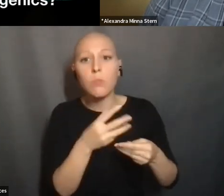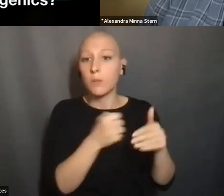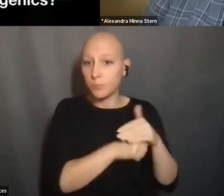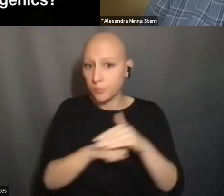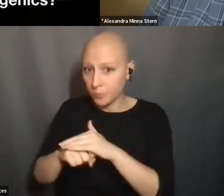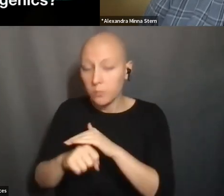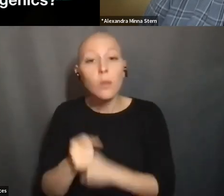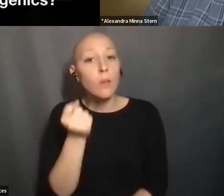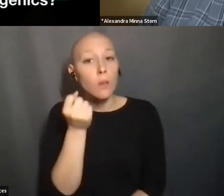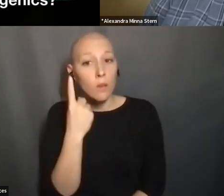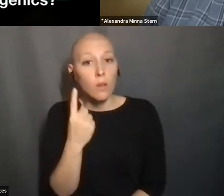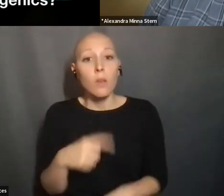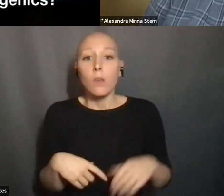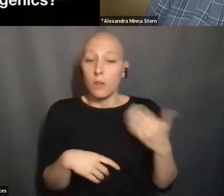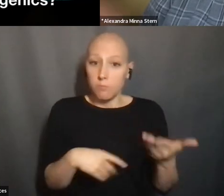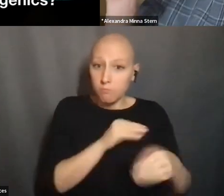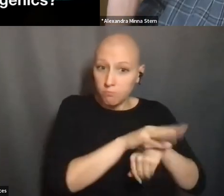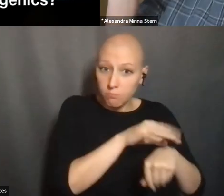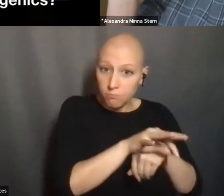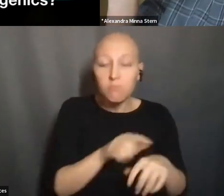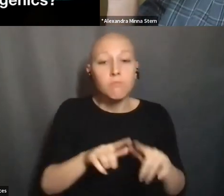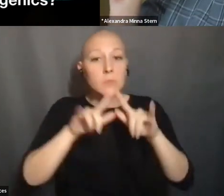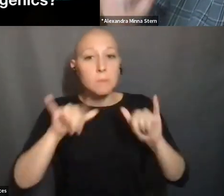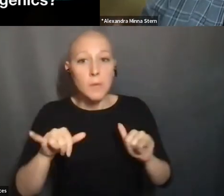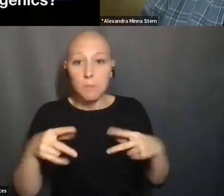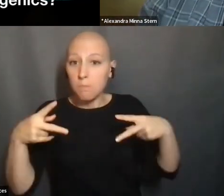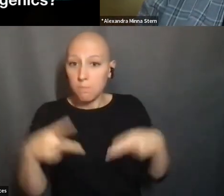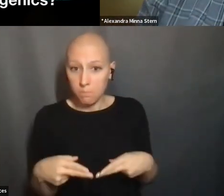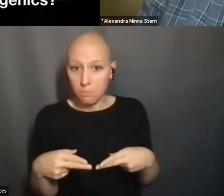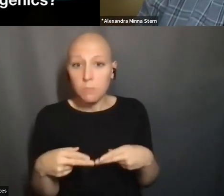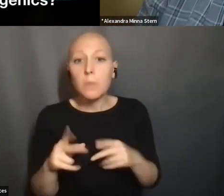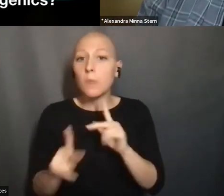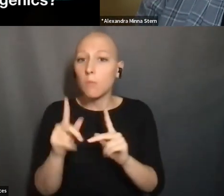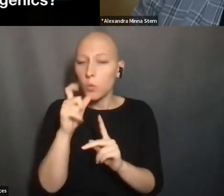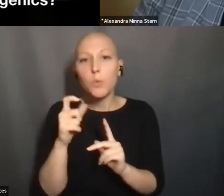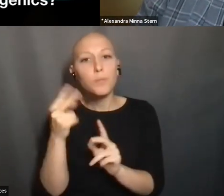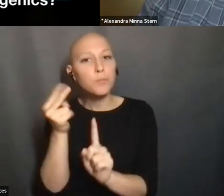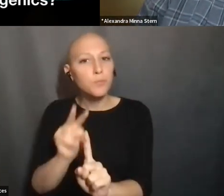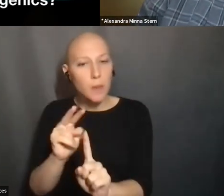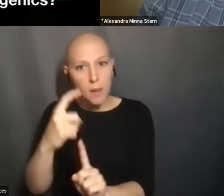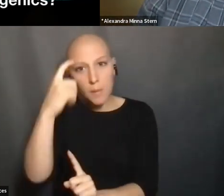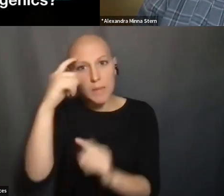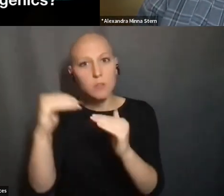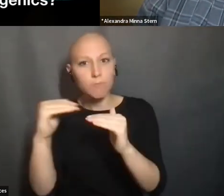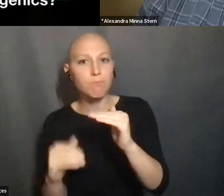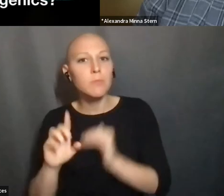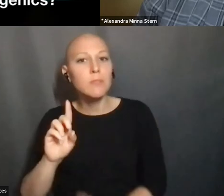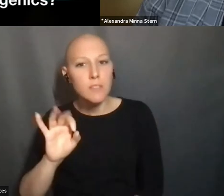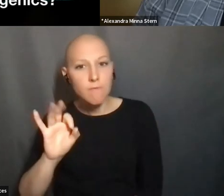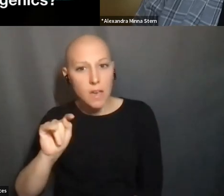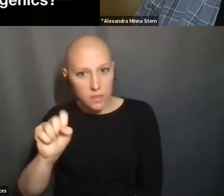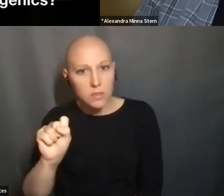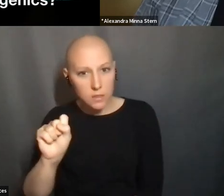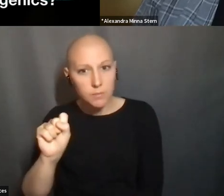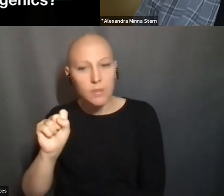CONTINUED STERILIZATION OF THOSE IDENTIFIED AS HAVING MENTAL DEFECTS IN THE FARIBALT HOME FOR THE FEEBLE-MINDED IN MINNESOTA.